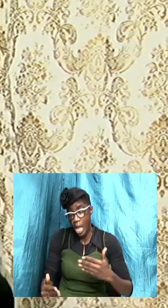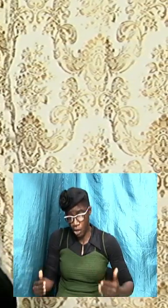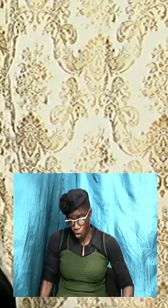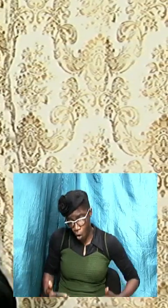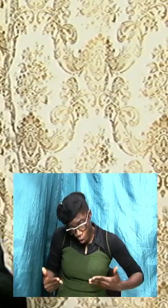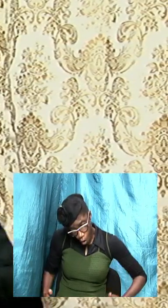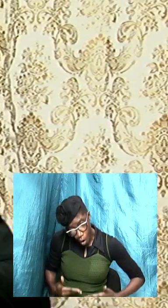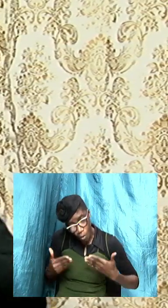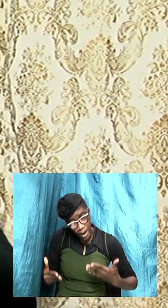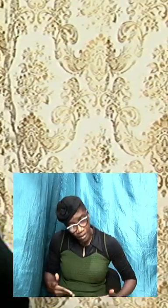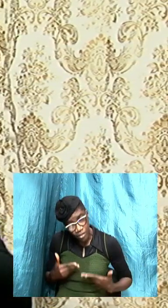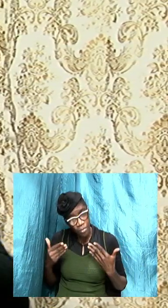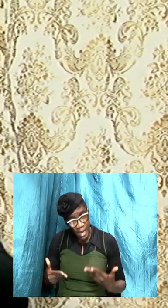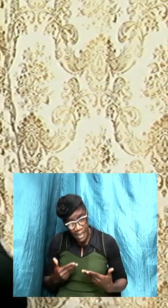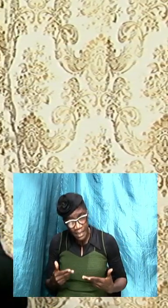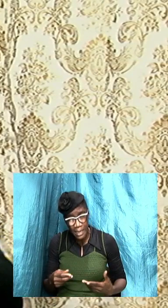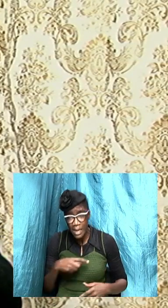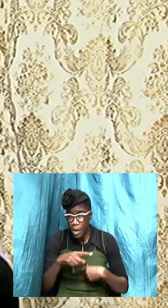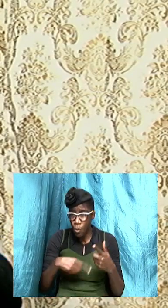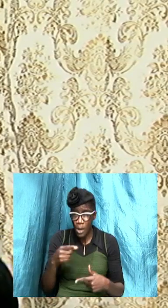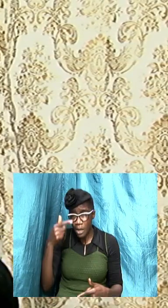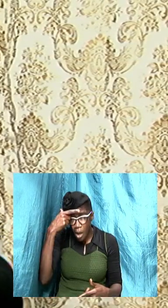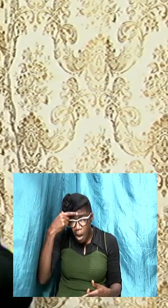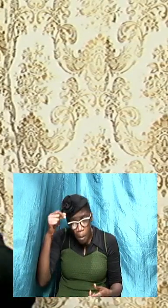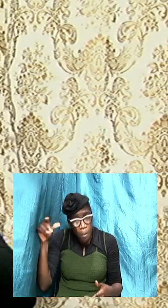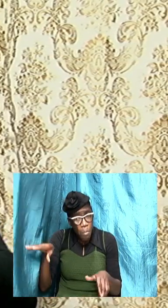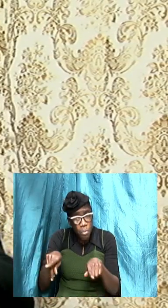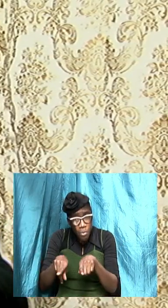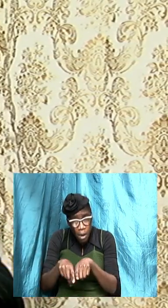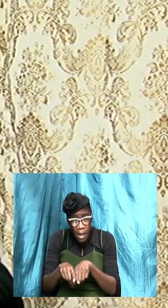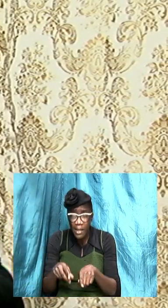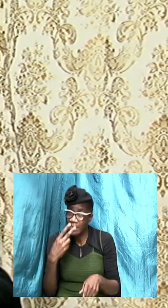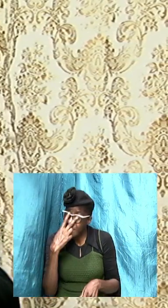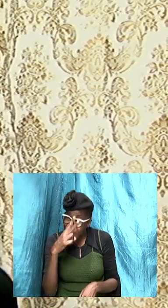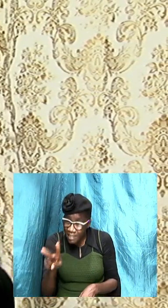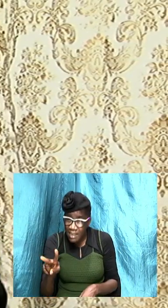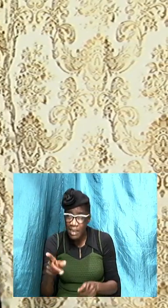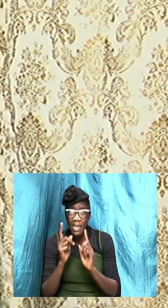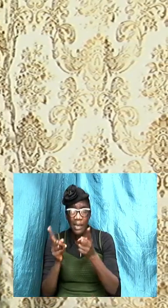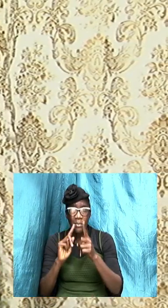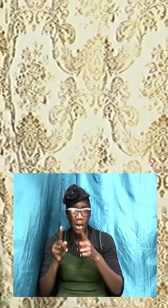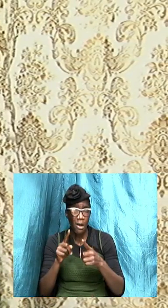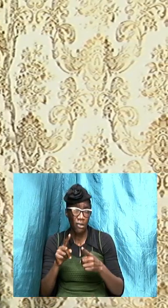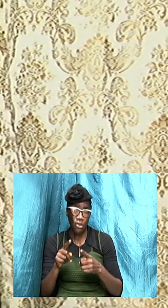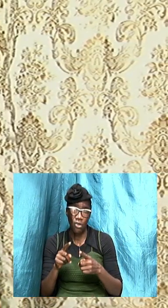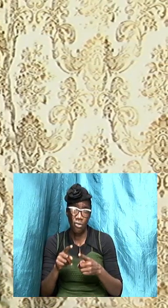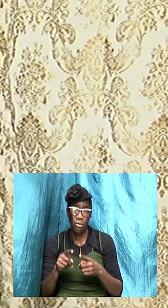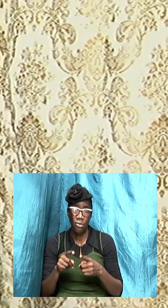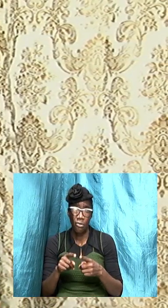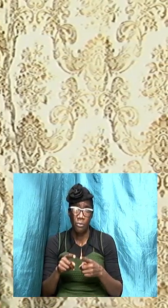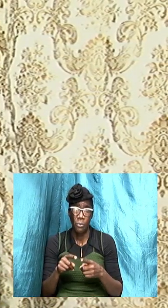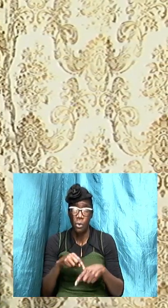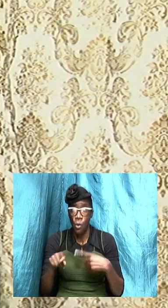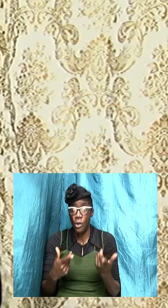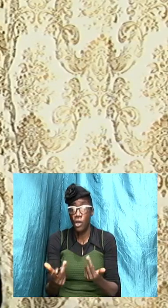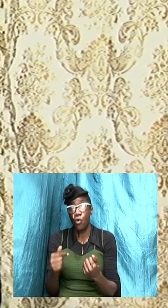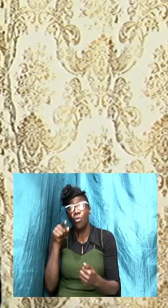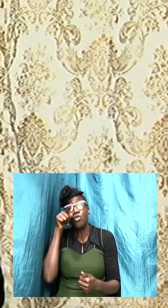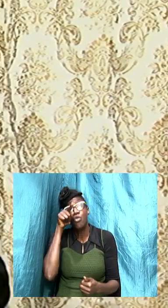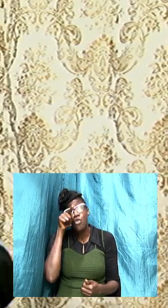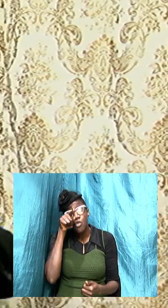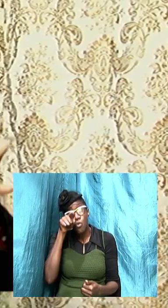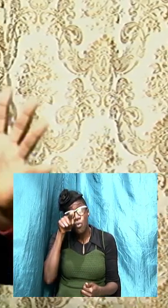when him see you God can't just drop something in his spirit and him just talk to you right away but when it comes to you